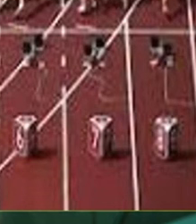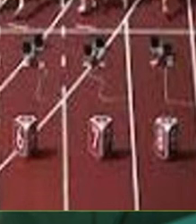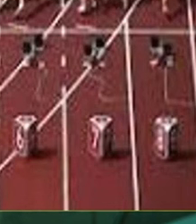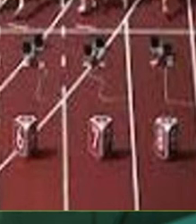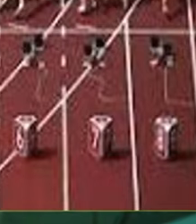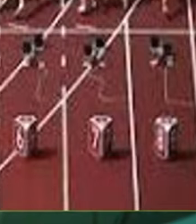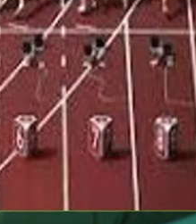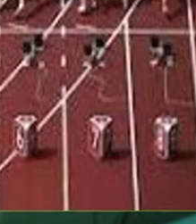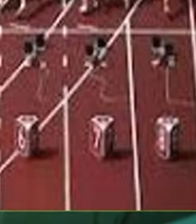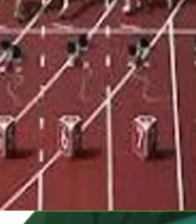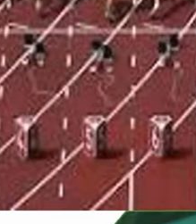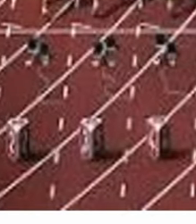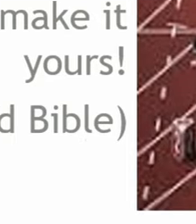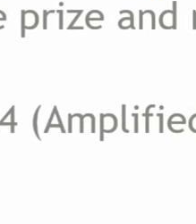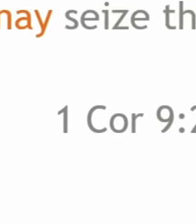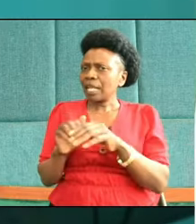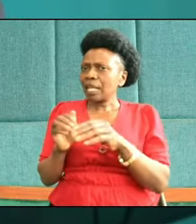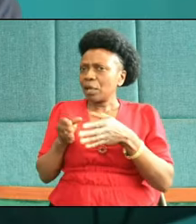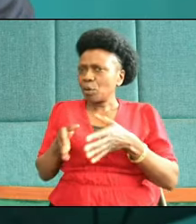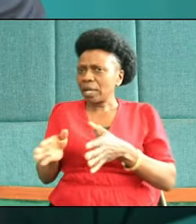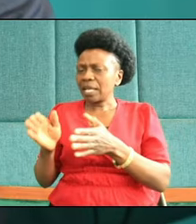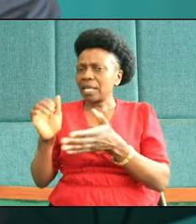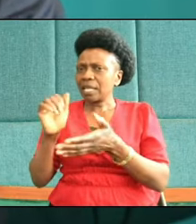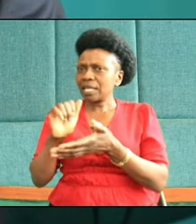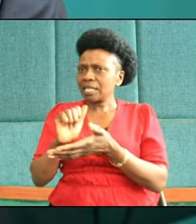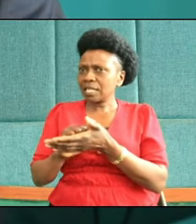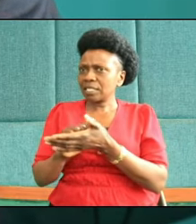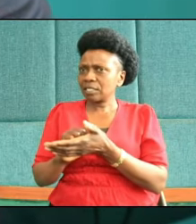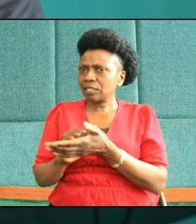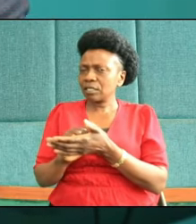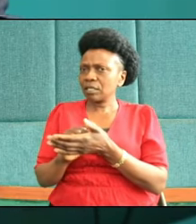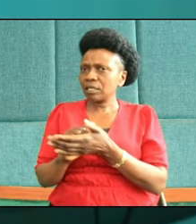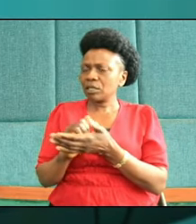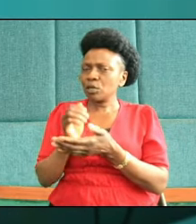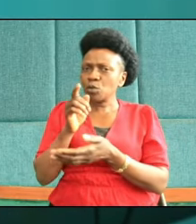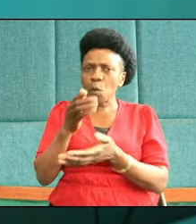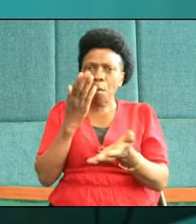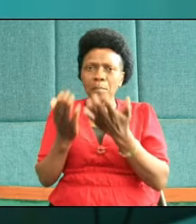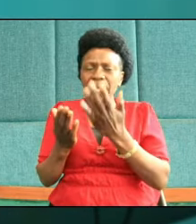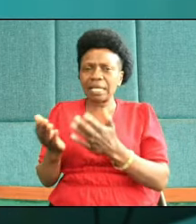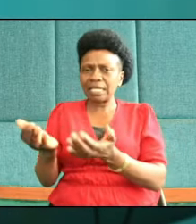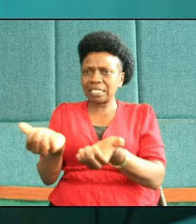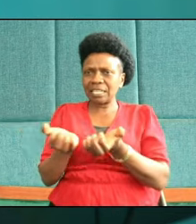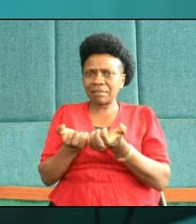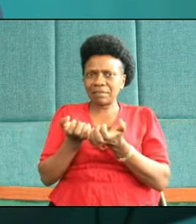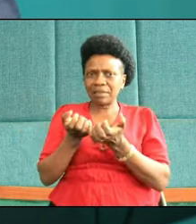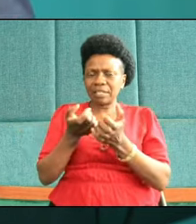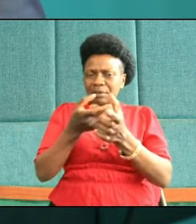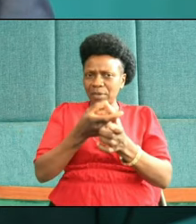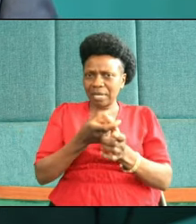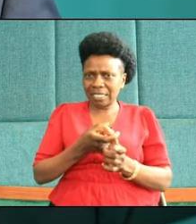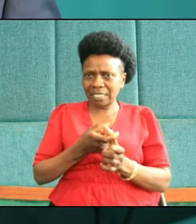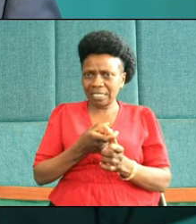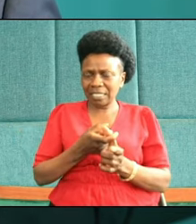run your race in such a way that you may seize the prize and make it yours.